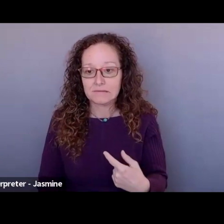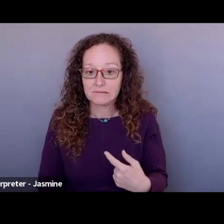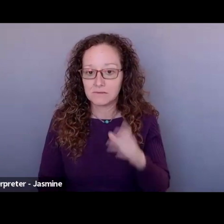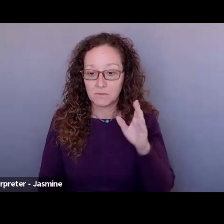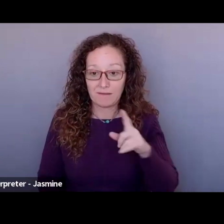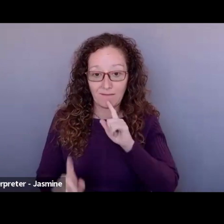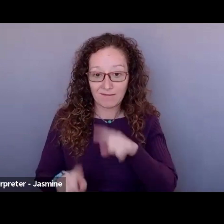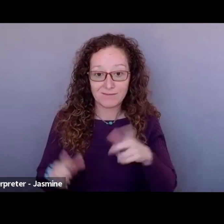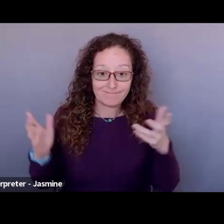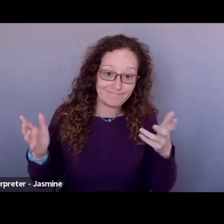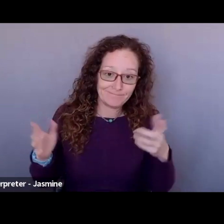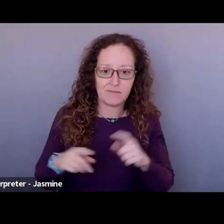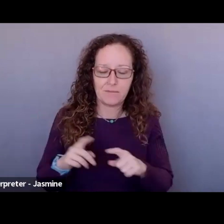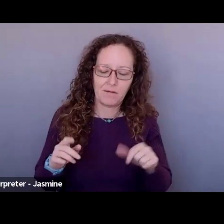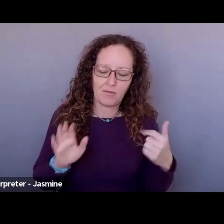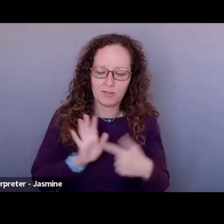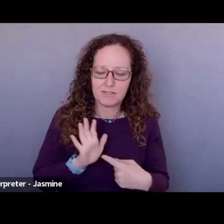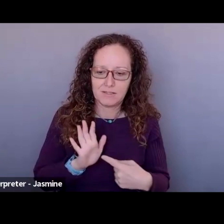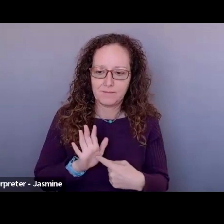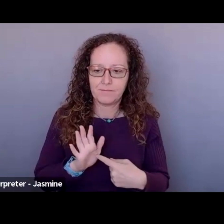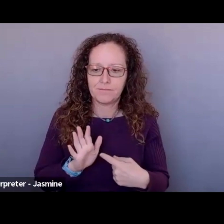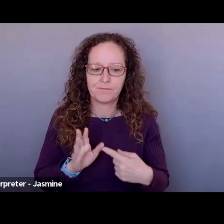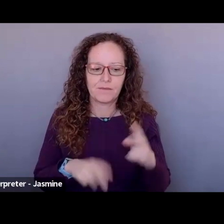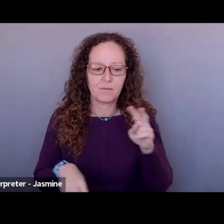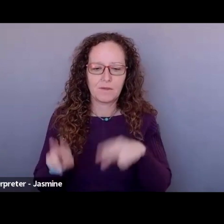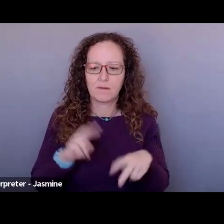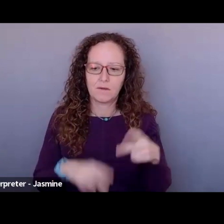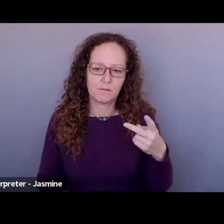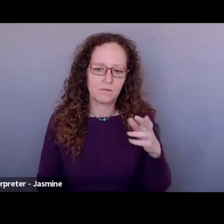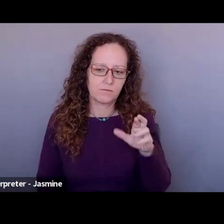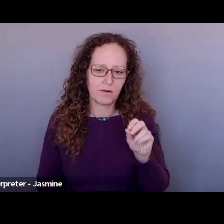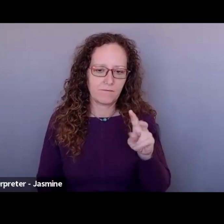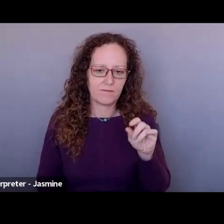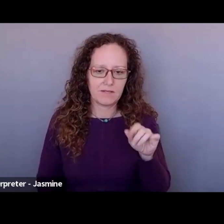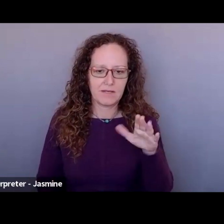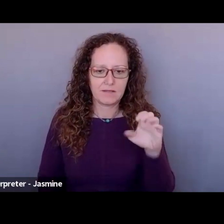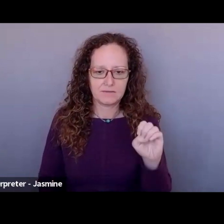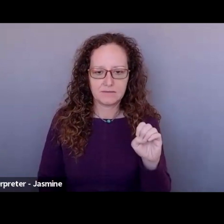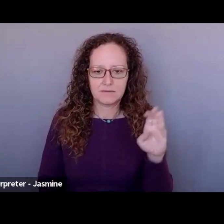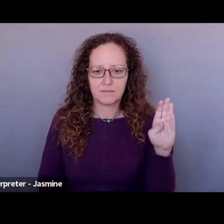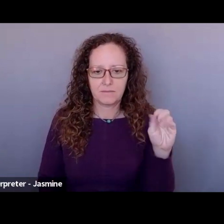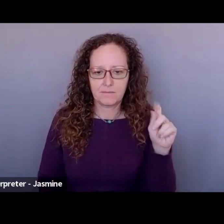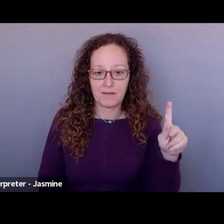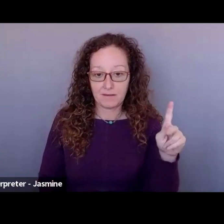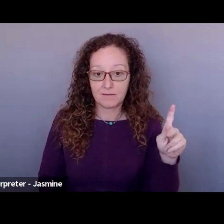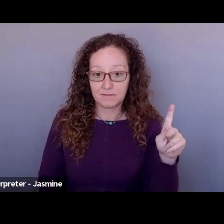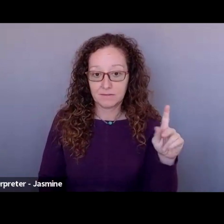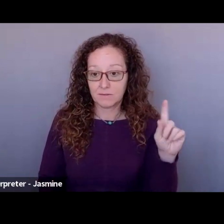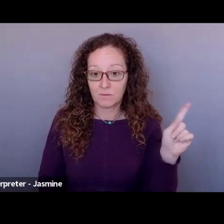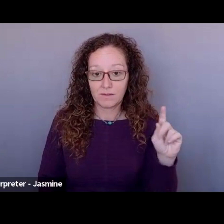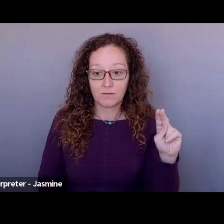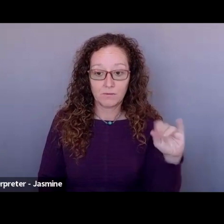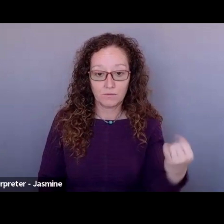question, but I was looking at Providence Bank in, um, in New Jersey